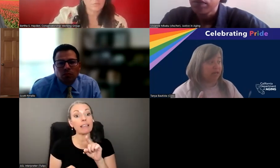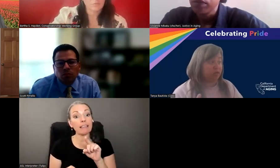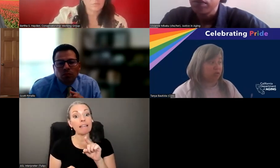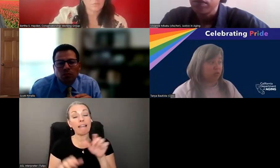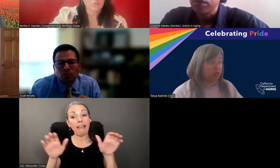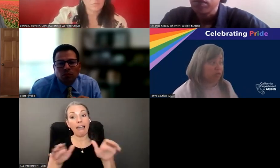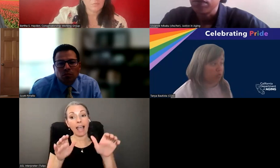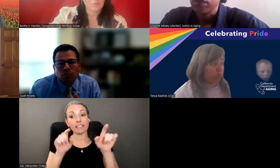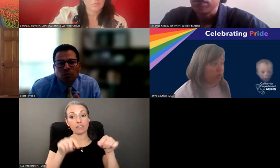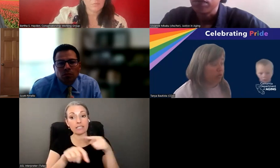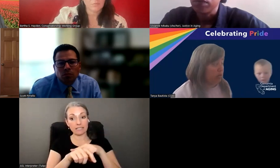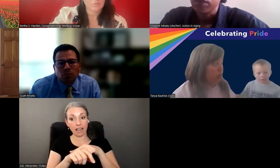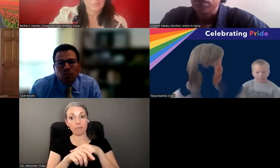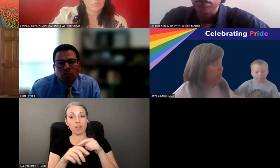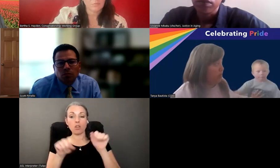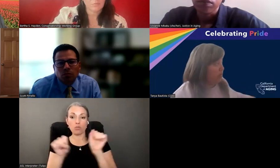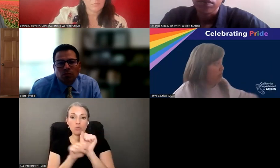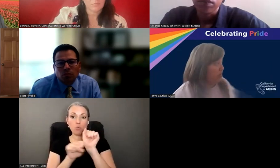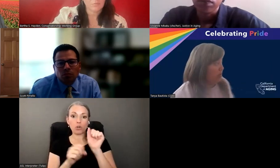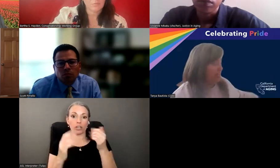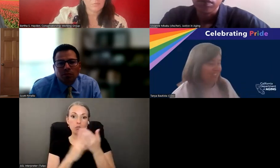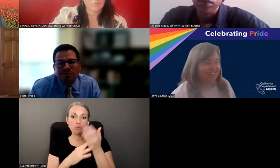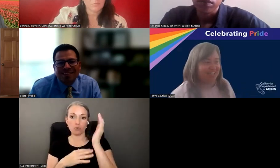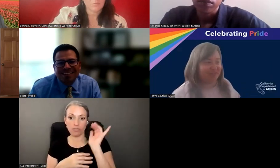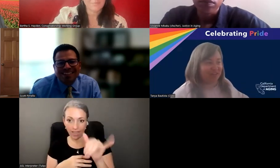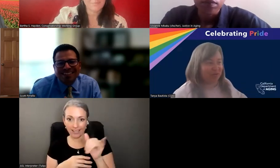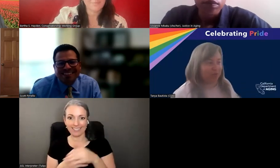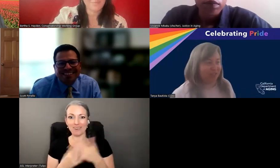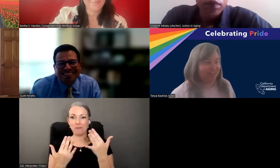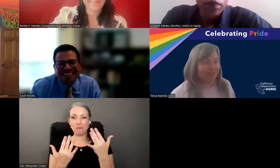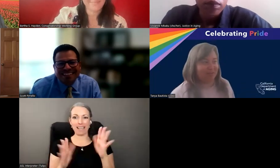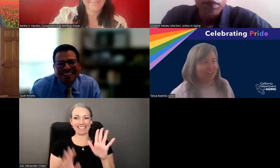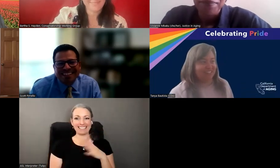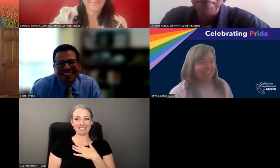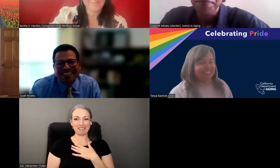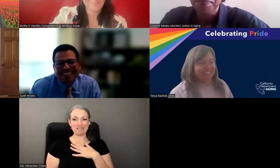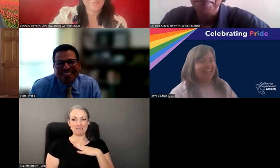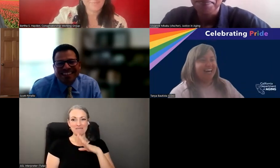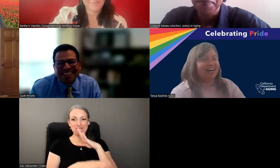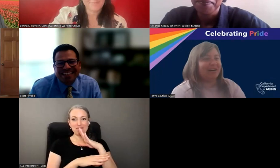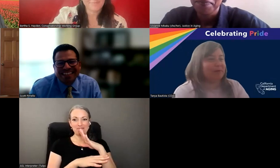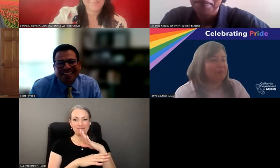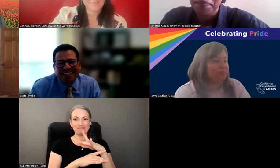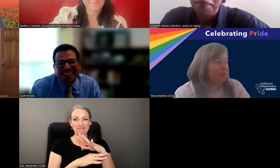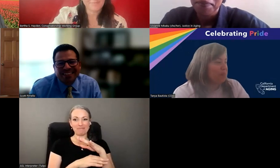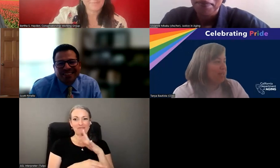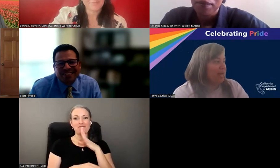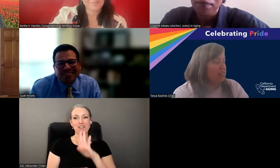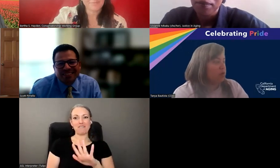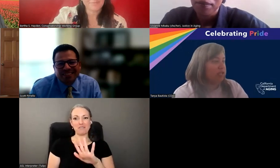at this time, they're still working through, through that. Nope. Sorry, got a five-year-old here with me right now. Um,